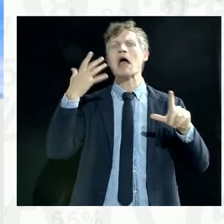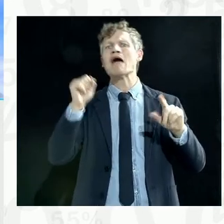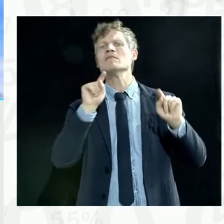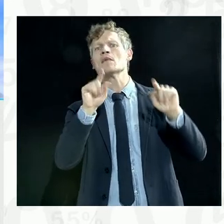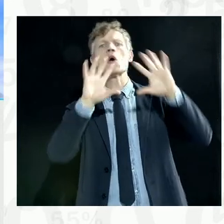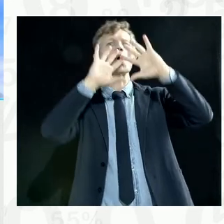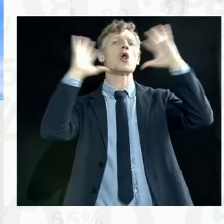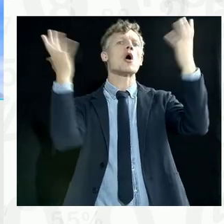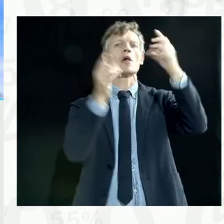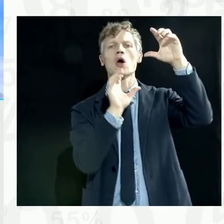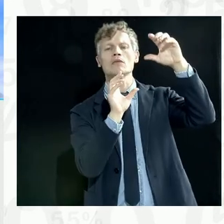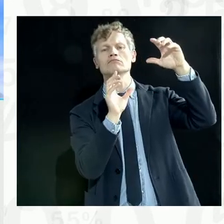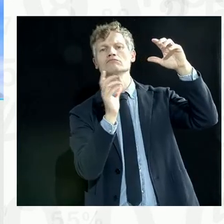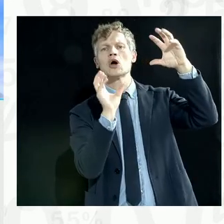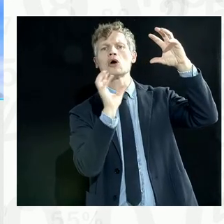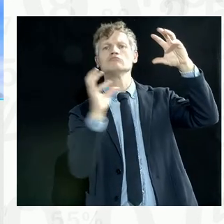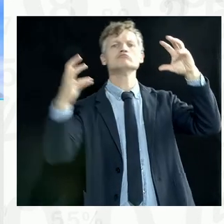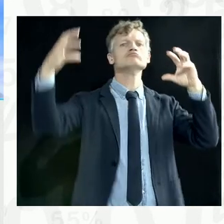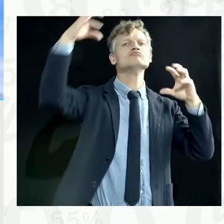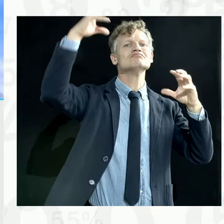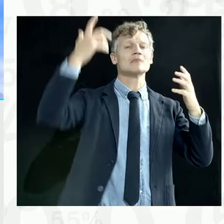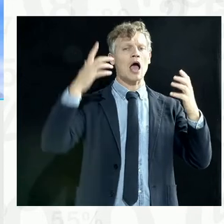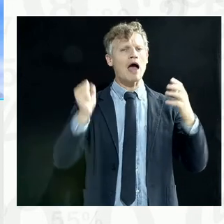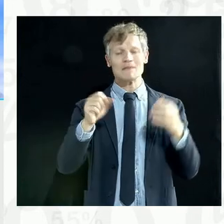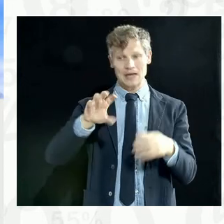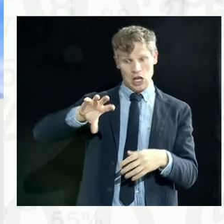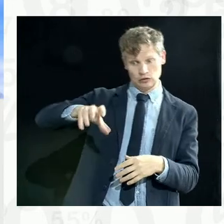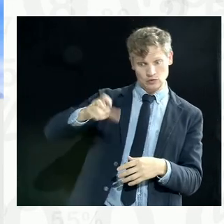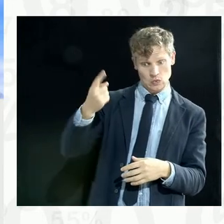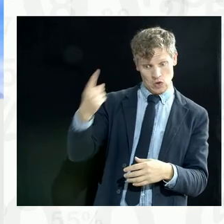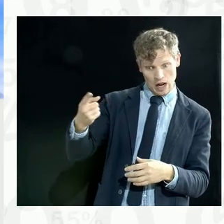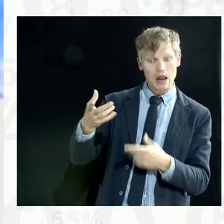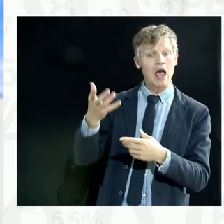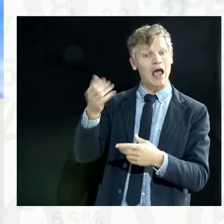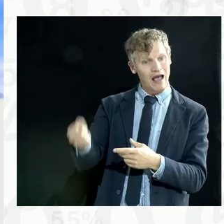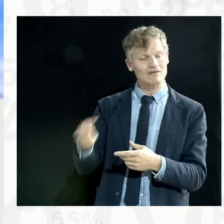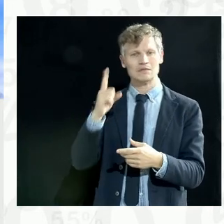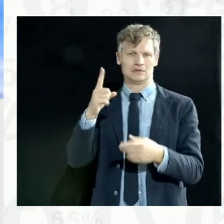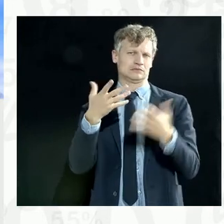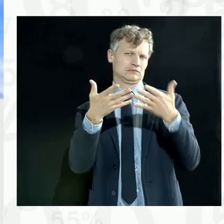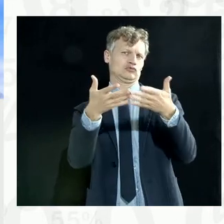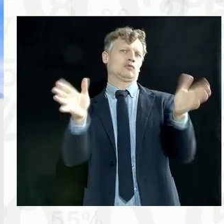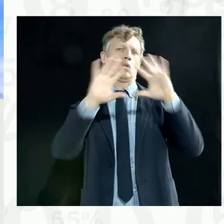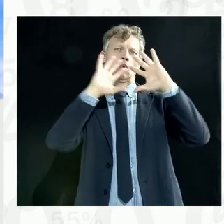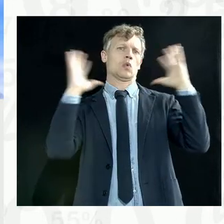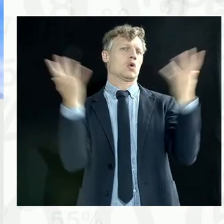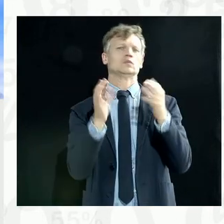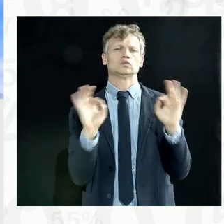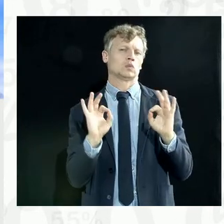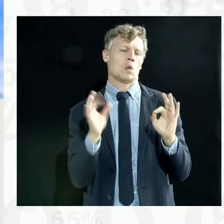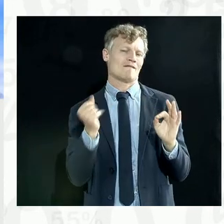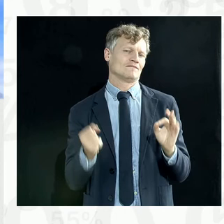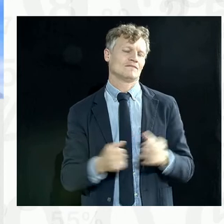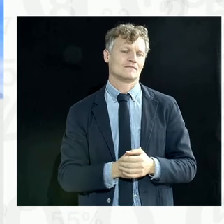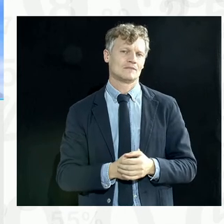we don't have global statistics on how the citizen is being prejudiced, is being harmed. So if we